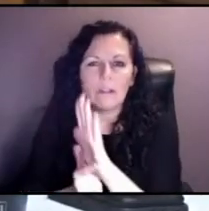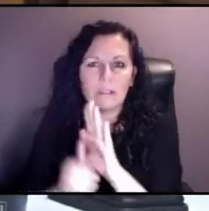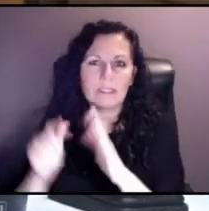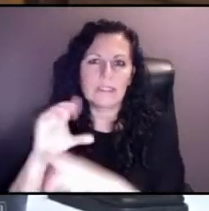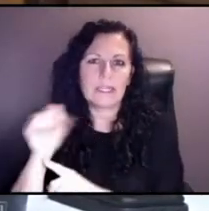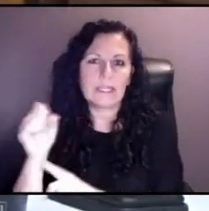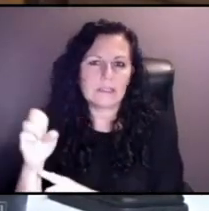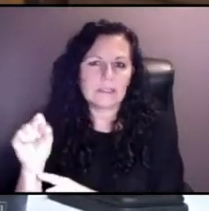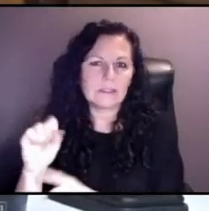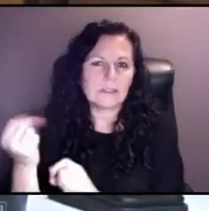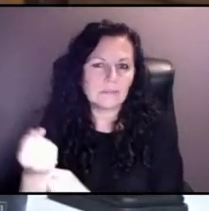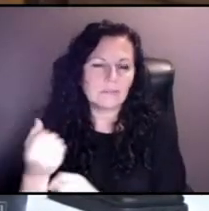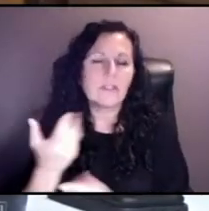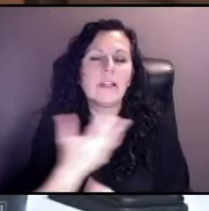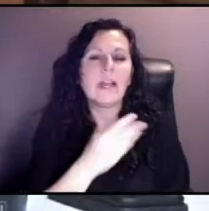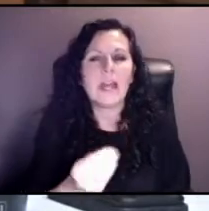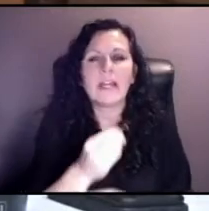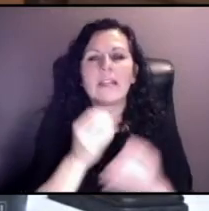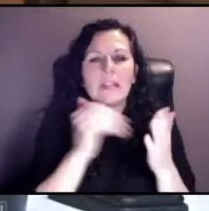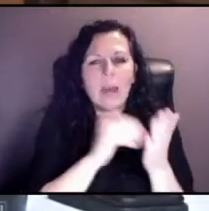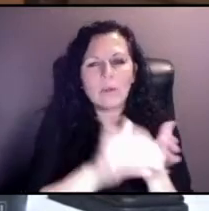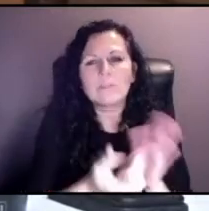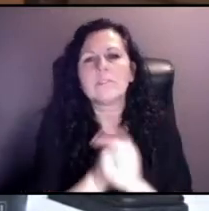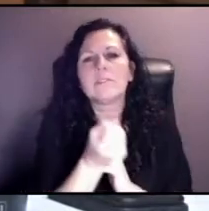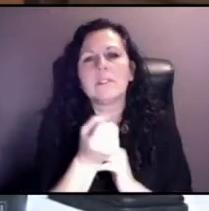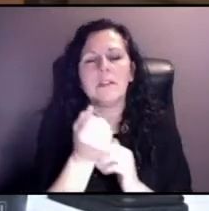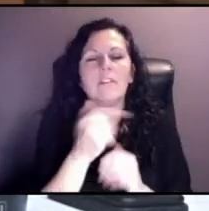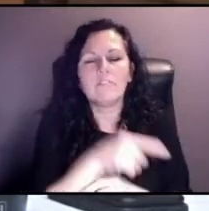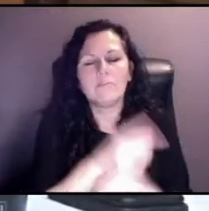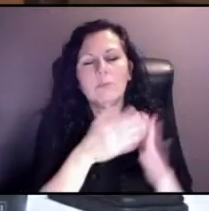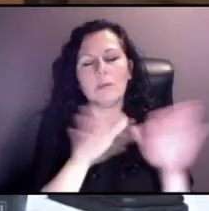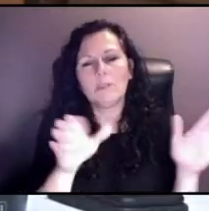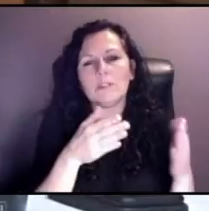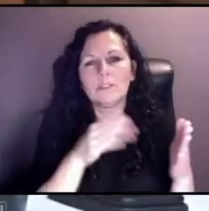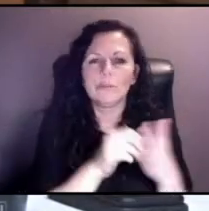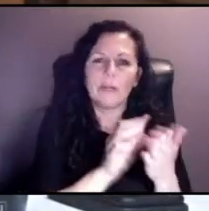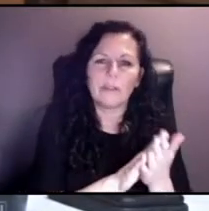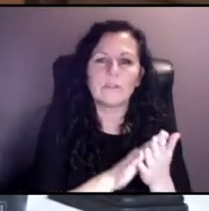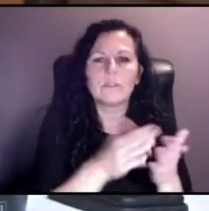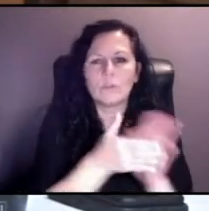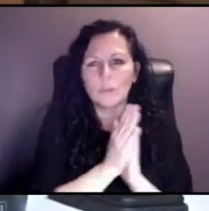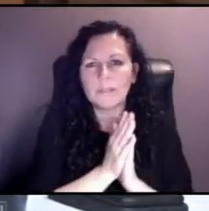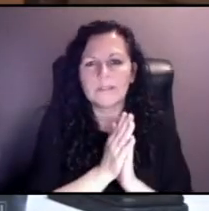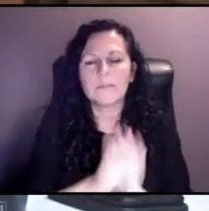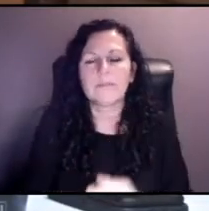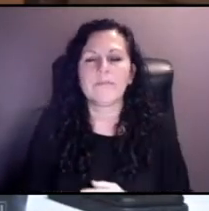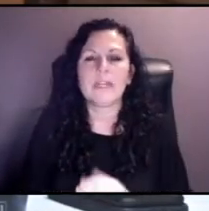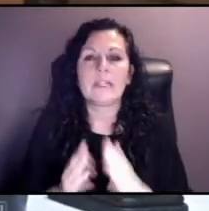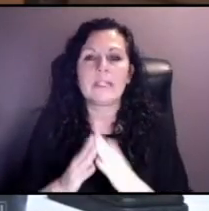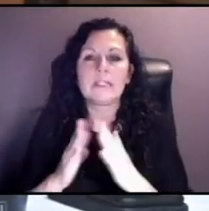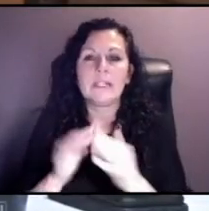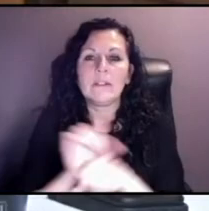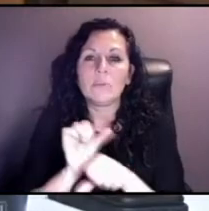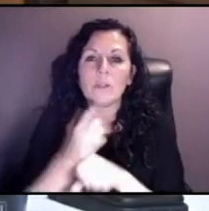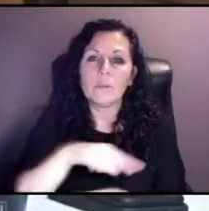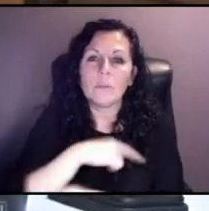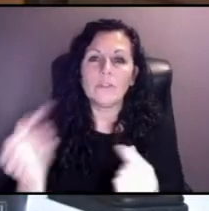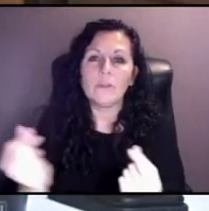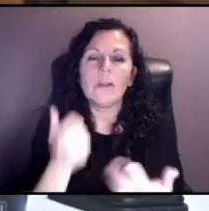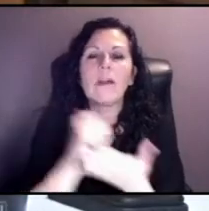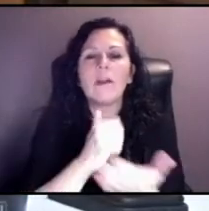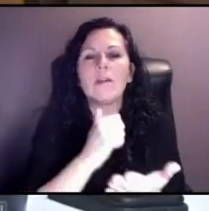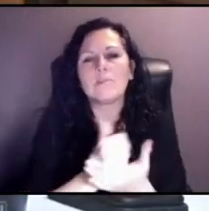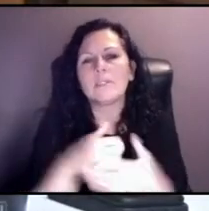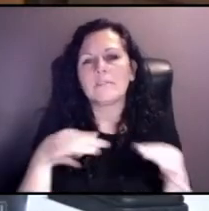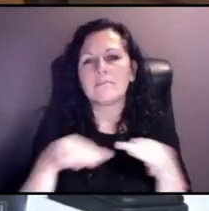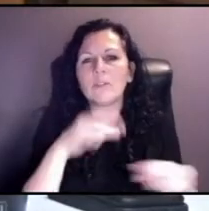records requests. The work that the city does helps to define who and what we are as